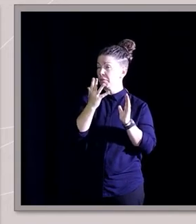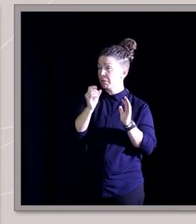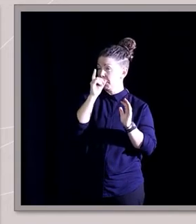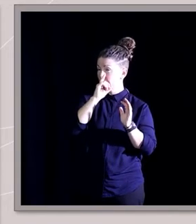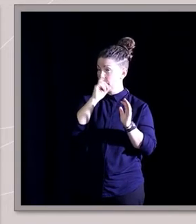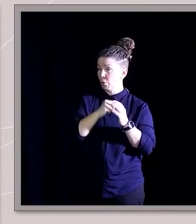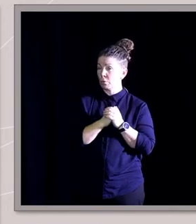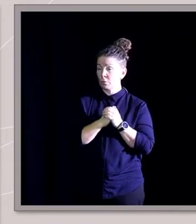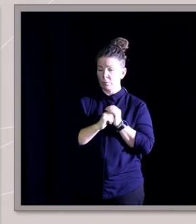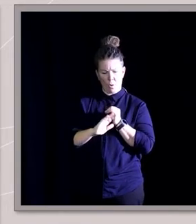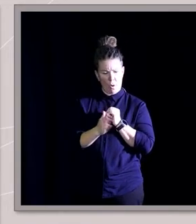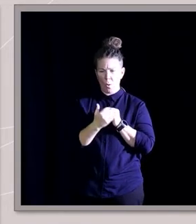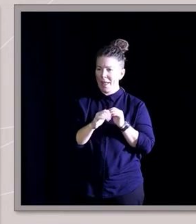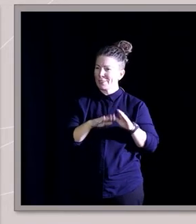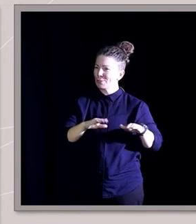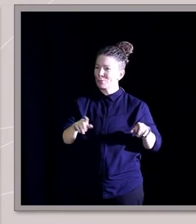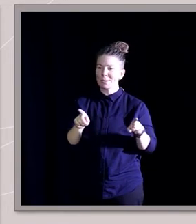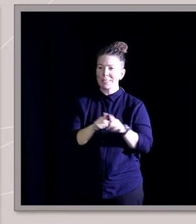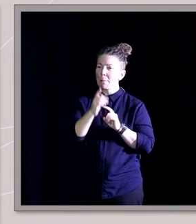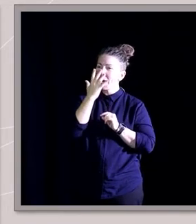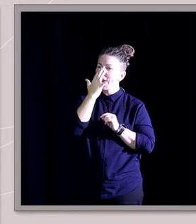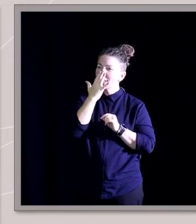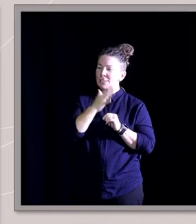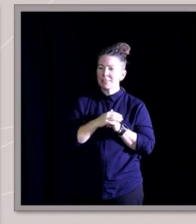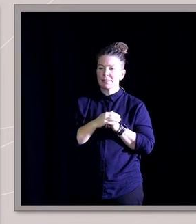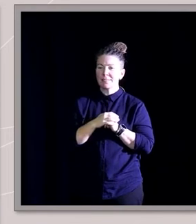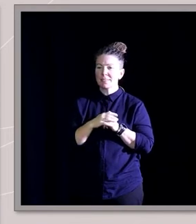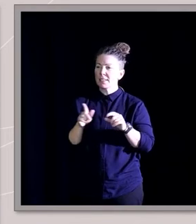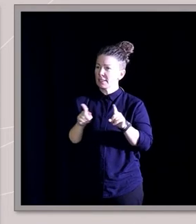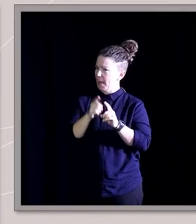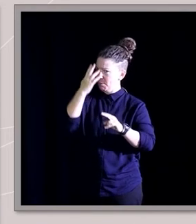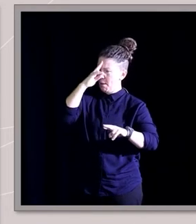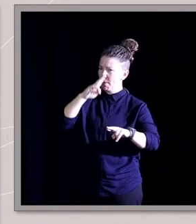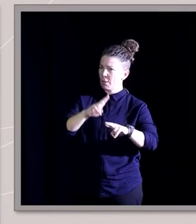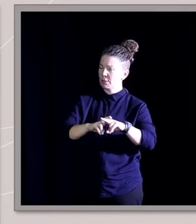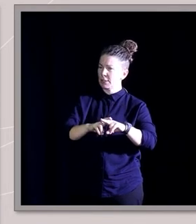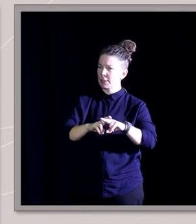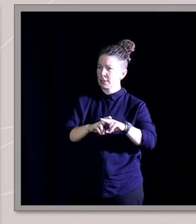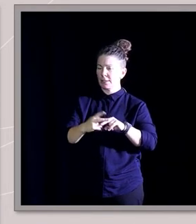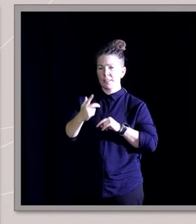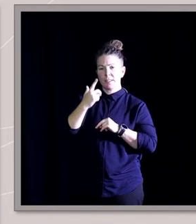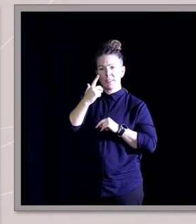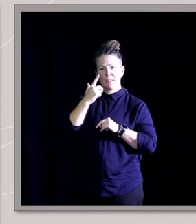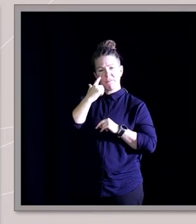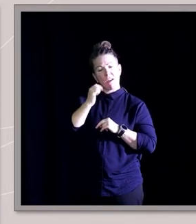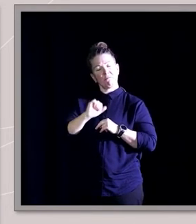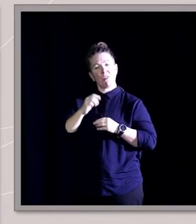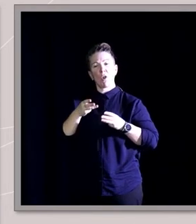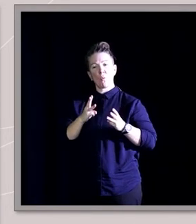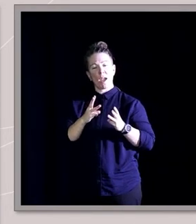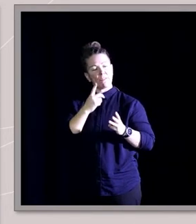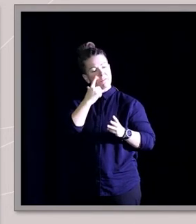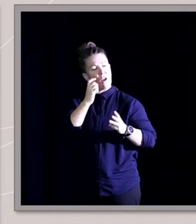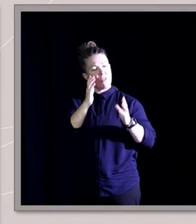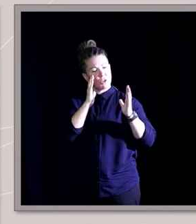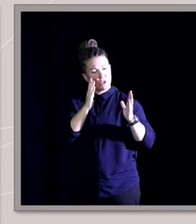They all had kids around the same time. Like my parents, a lot of them had found their own way to the church, found their life